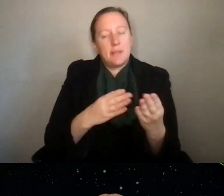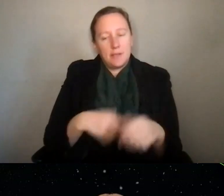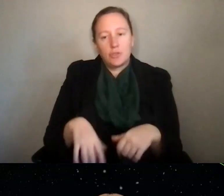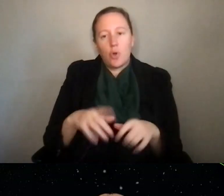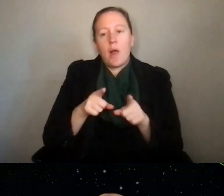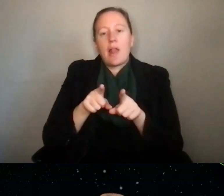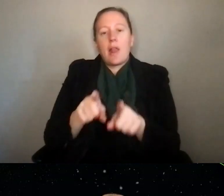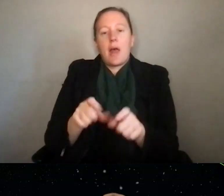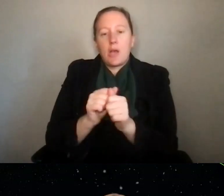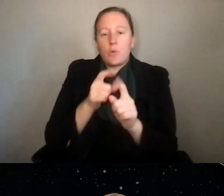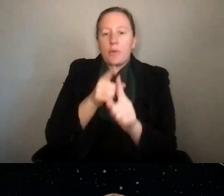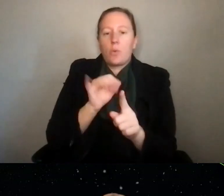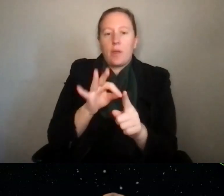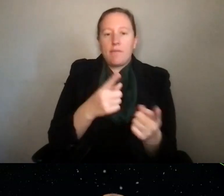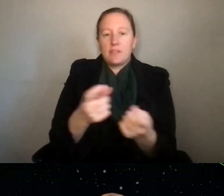the solicitation.